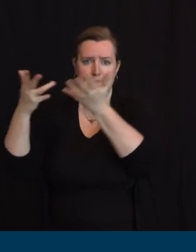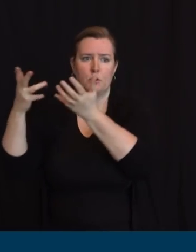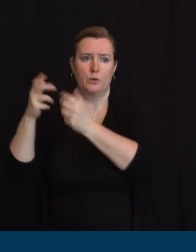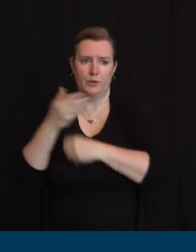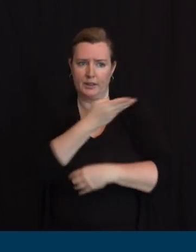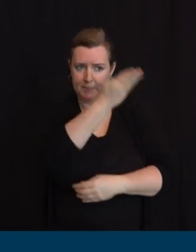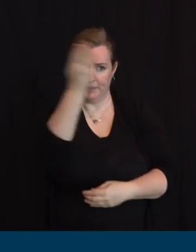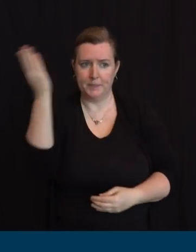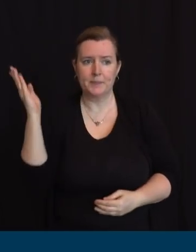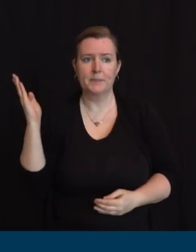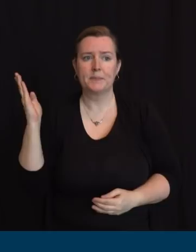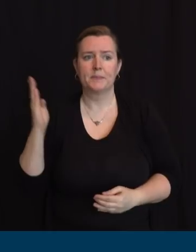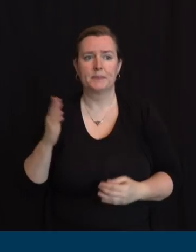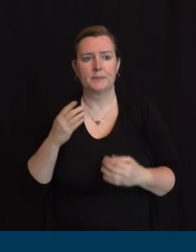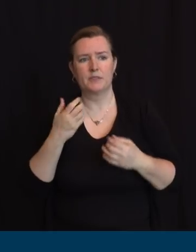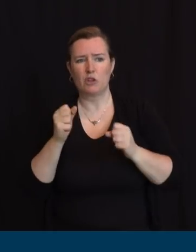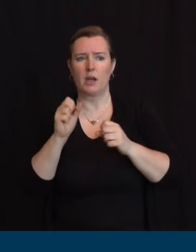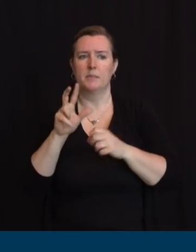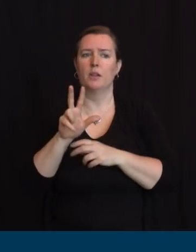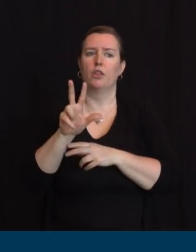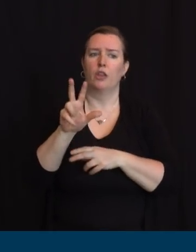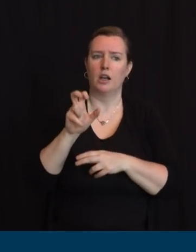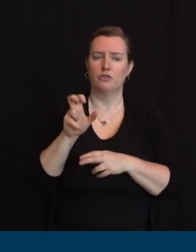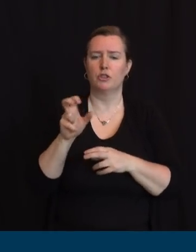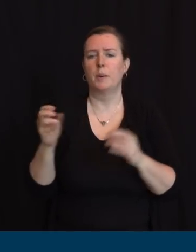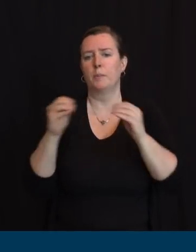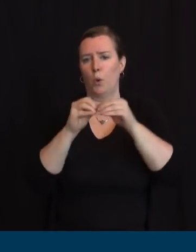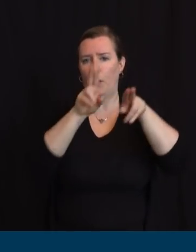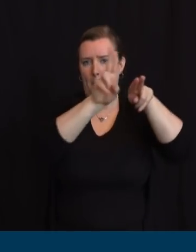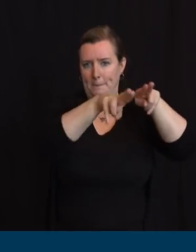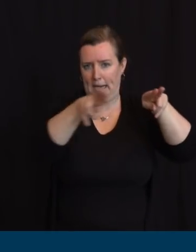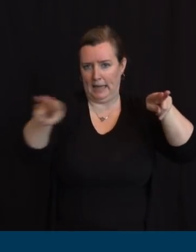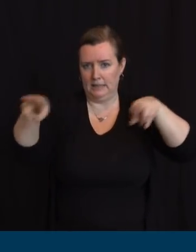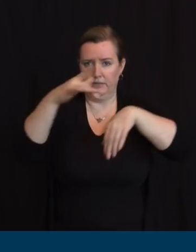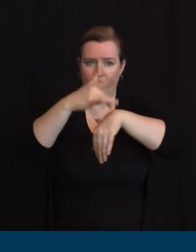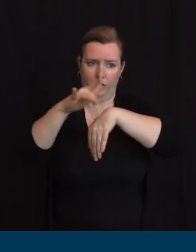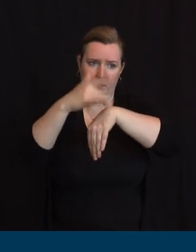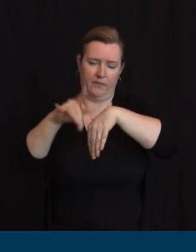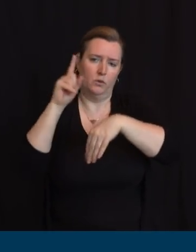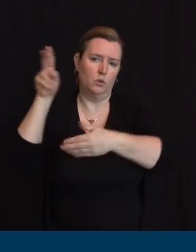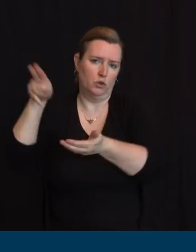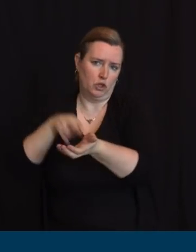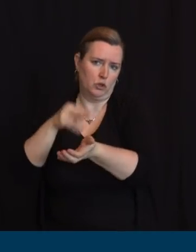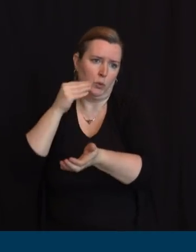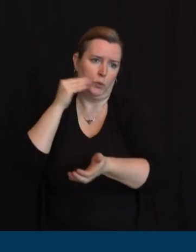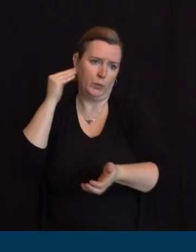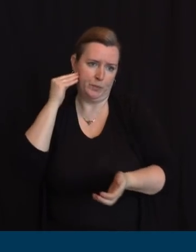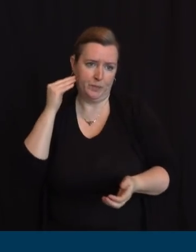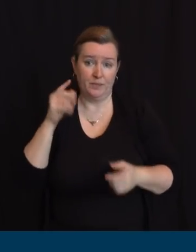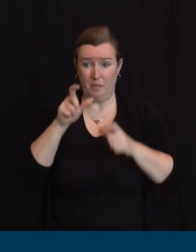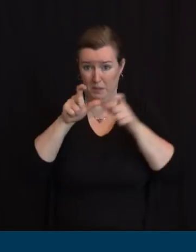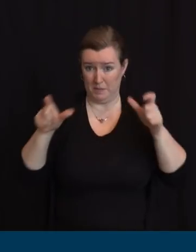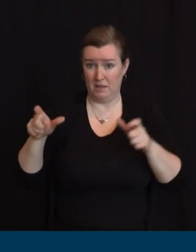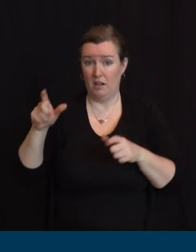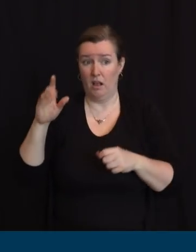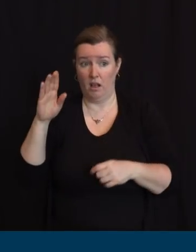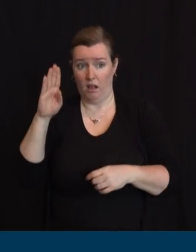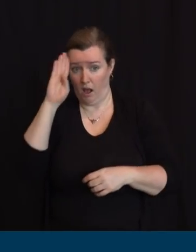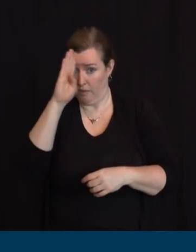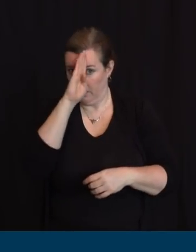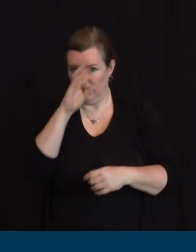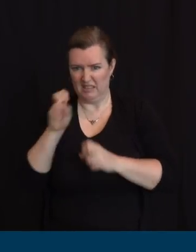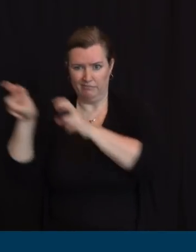in hospital beds awaiting nursing home placement. They will be available to admit those patients.